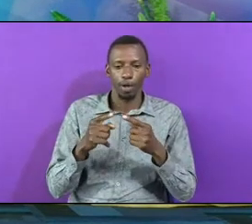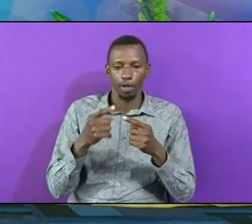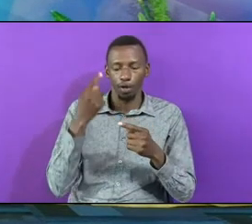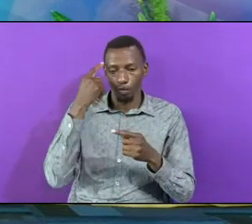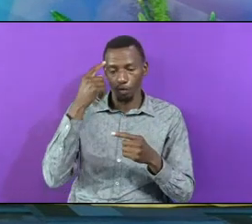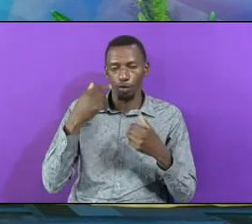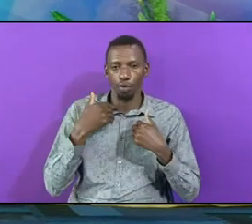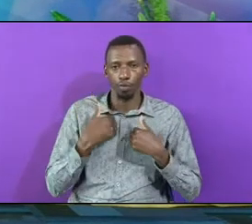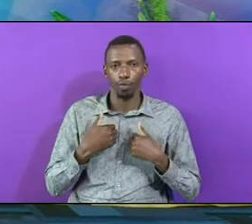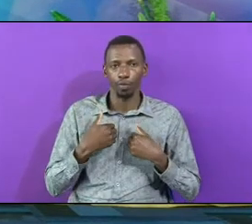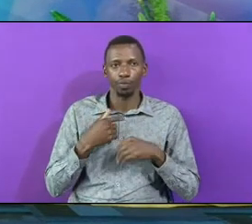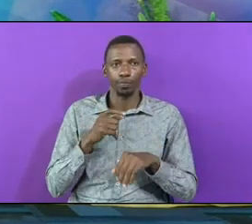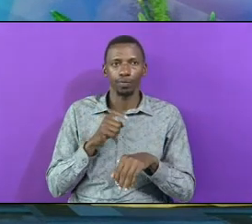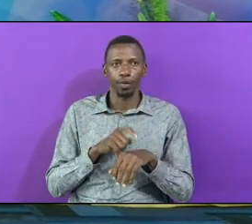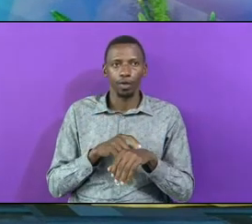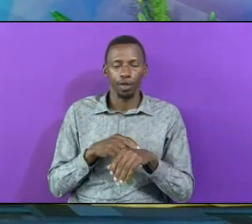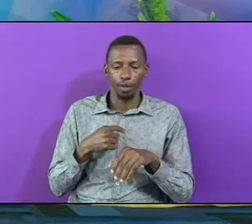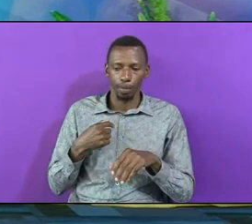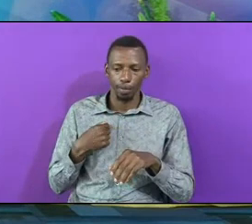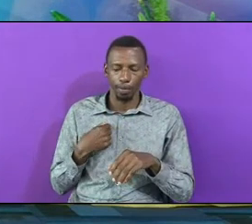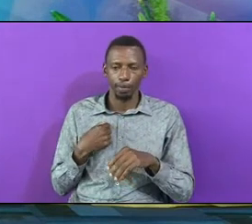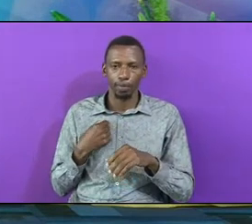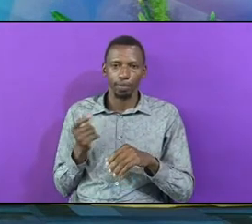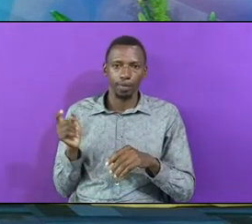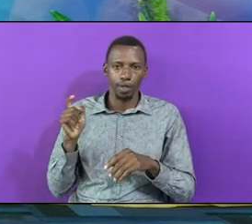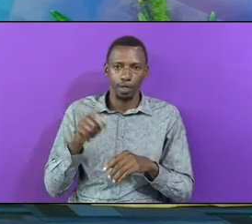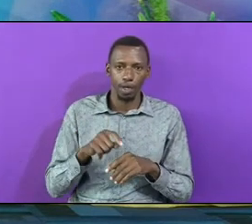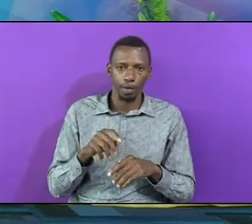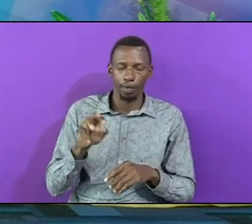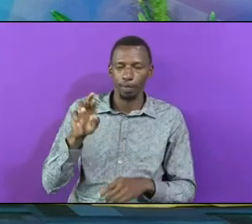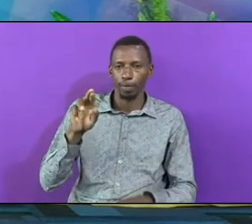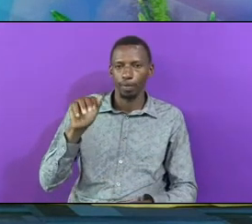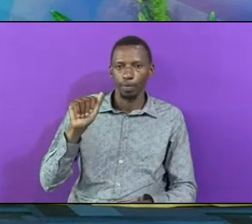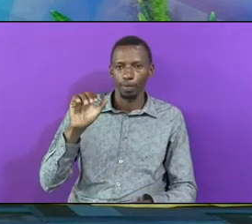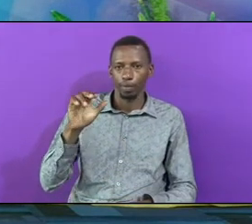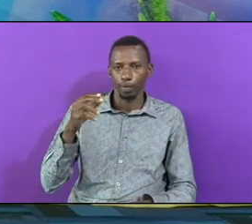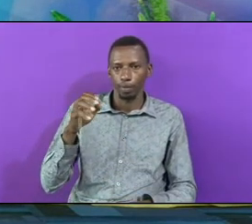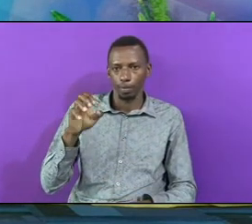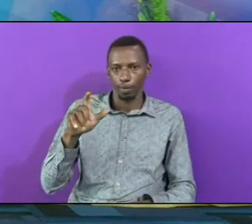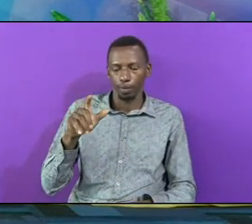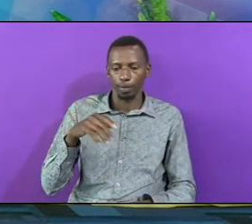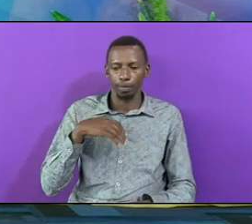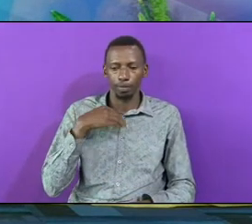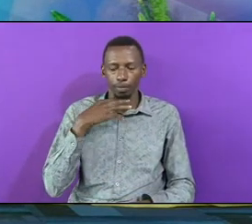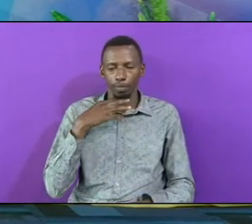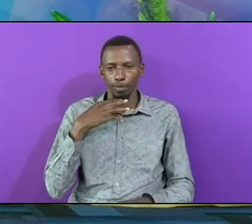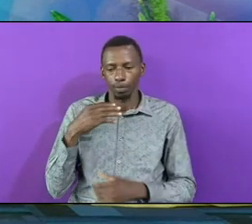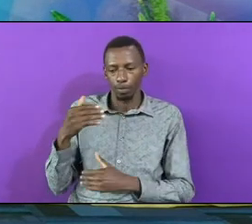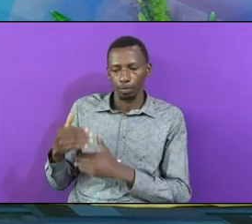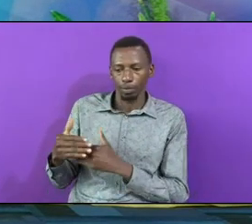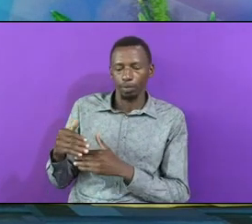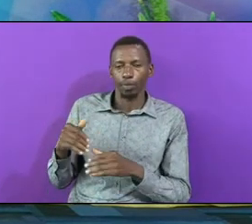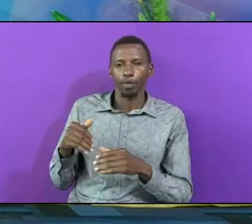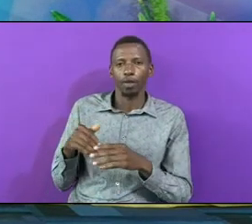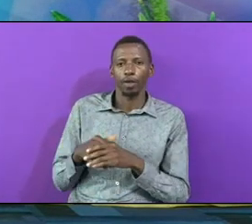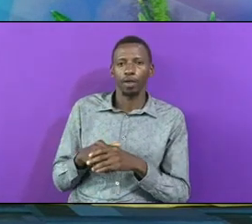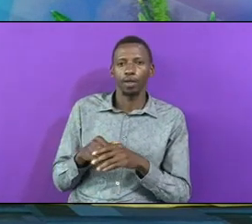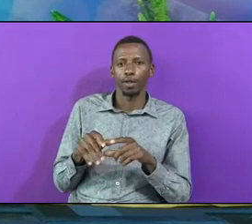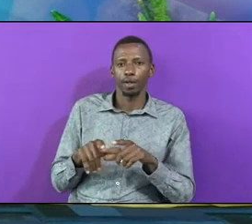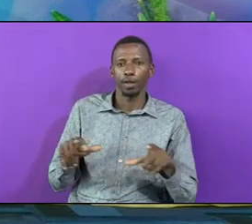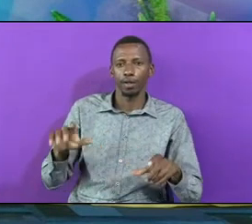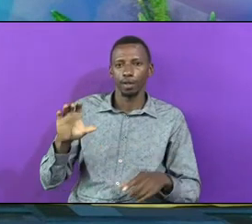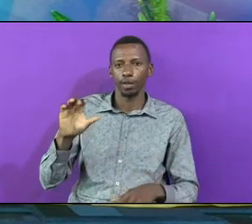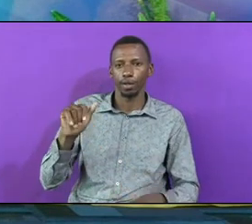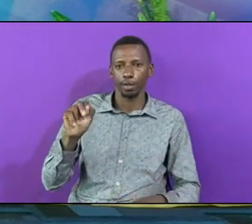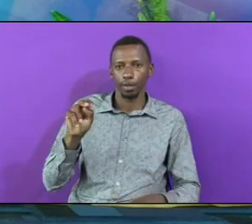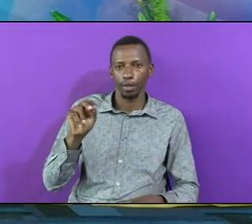When I Came From Pardon Rachel Died Beside Beside Me In The Land Of Canaan On The Way